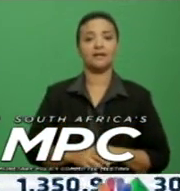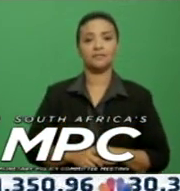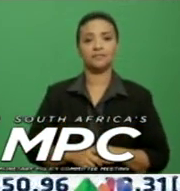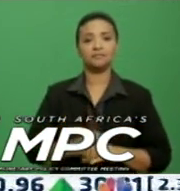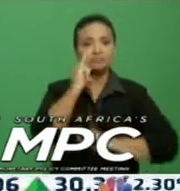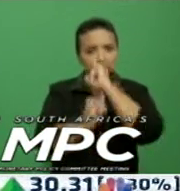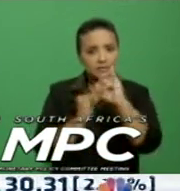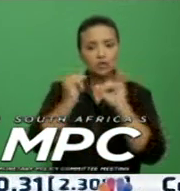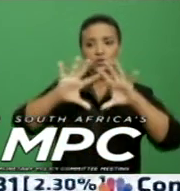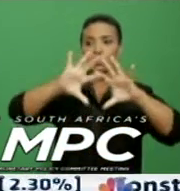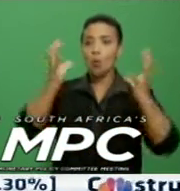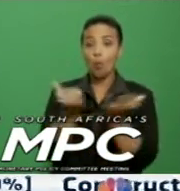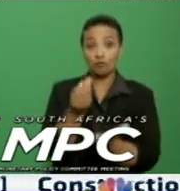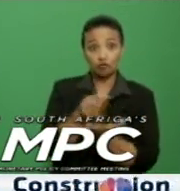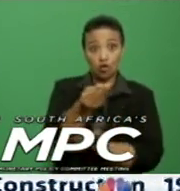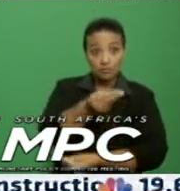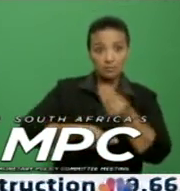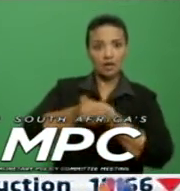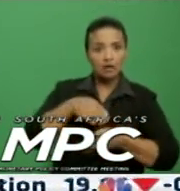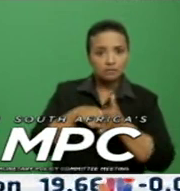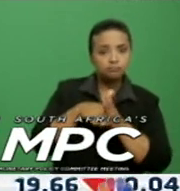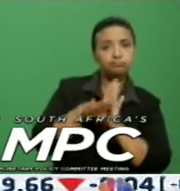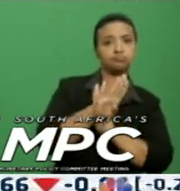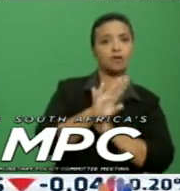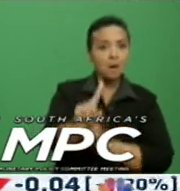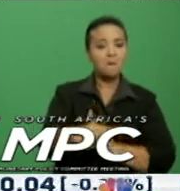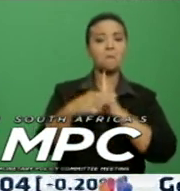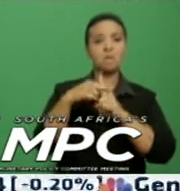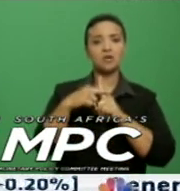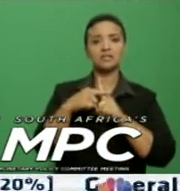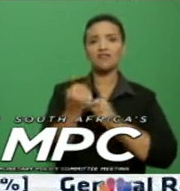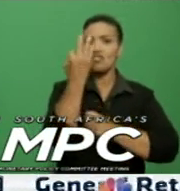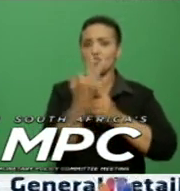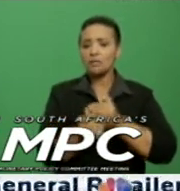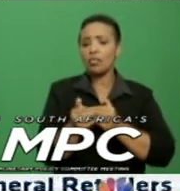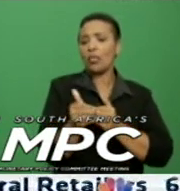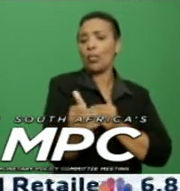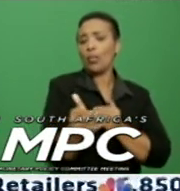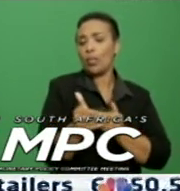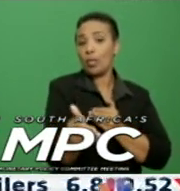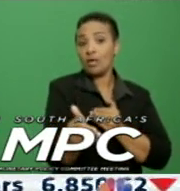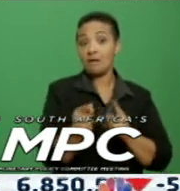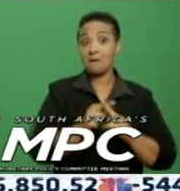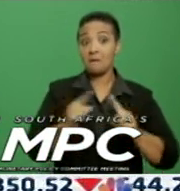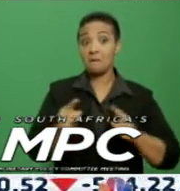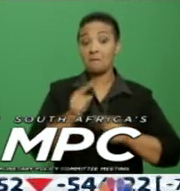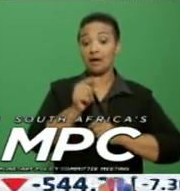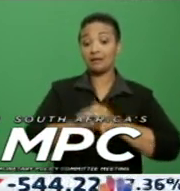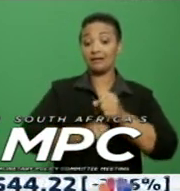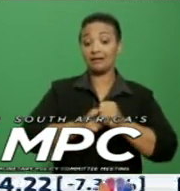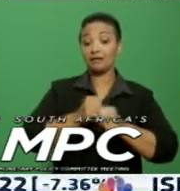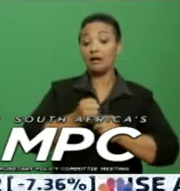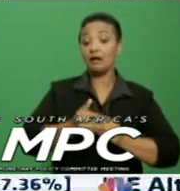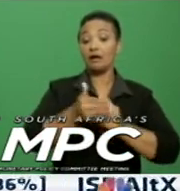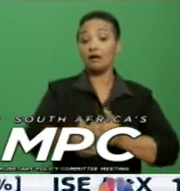Global growth is expected to remain broadly favourable over the near term, but to moderate over the medium term